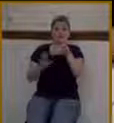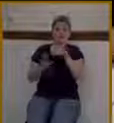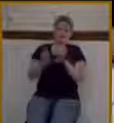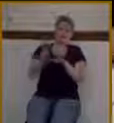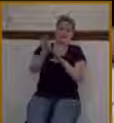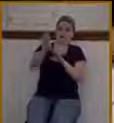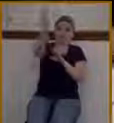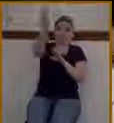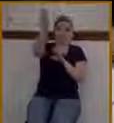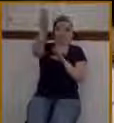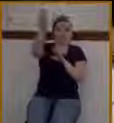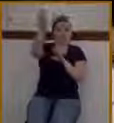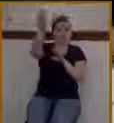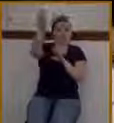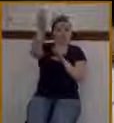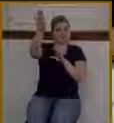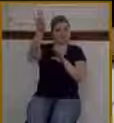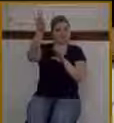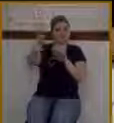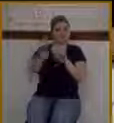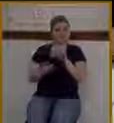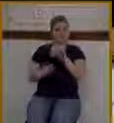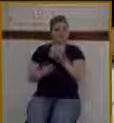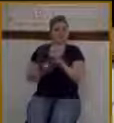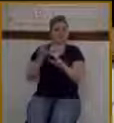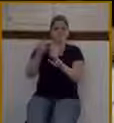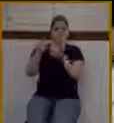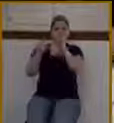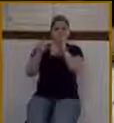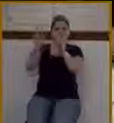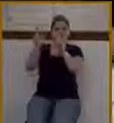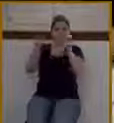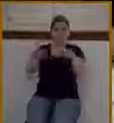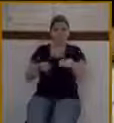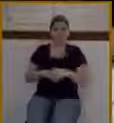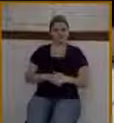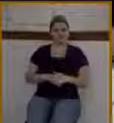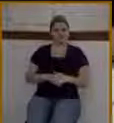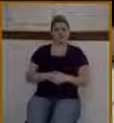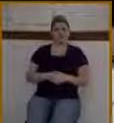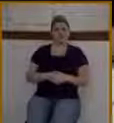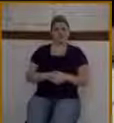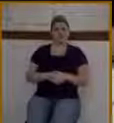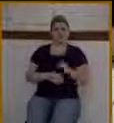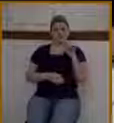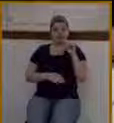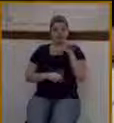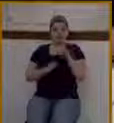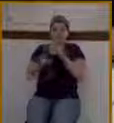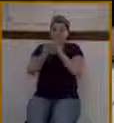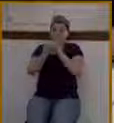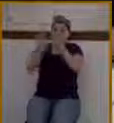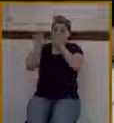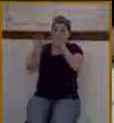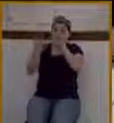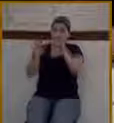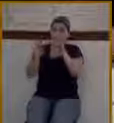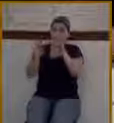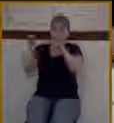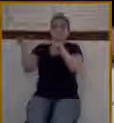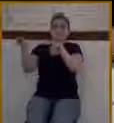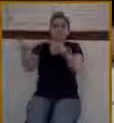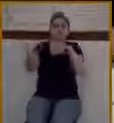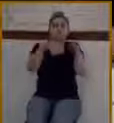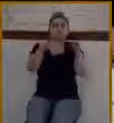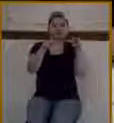go there and you go to the top of the Mount of Olives, I've been there many times, you can look out and look down, and there is the city of Jerusalem. And so he comes up the